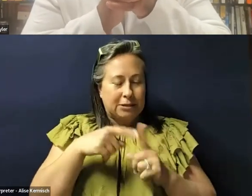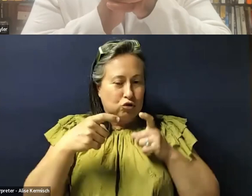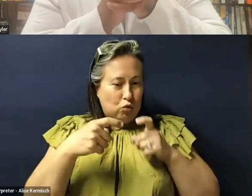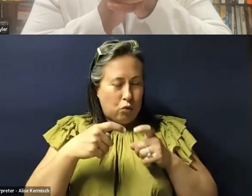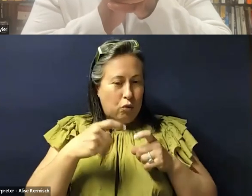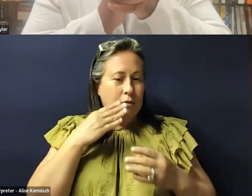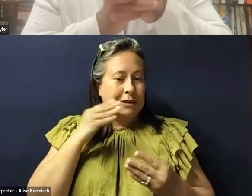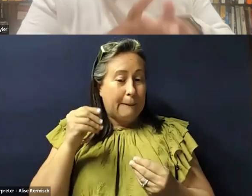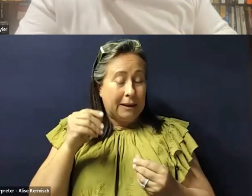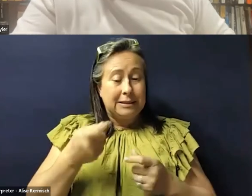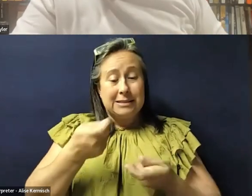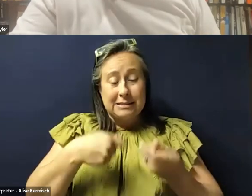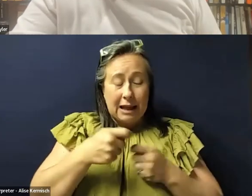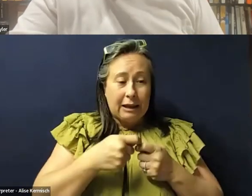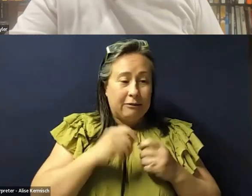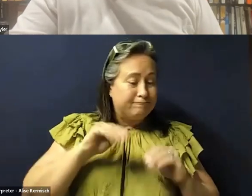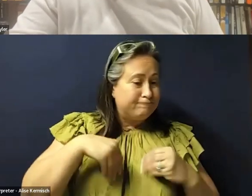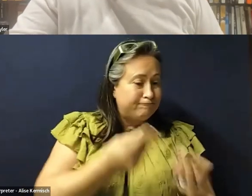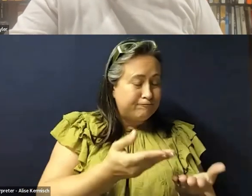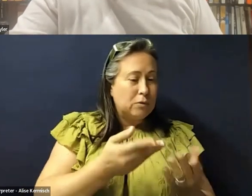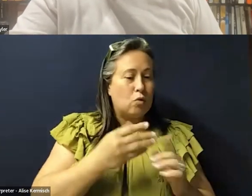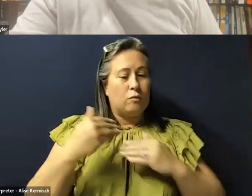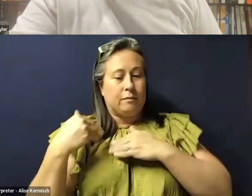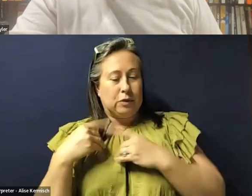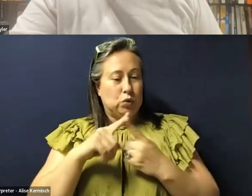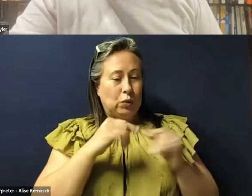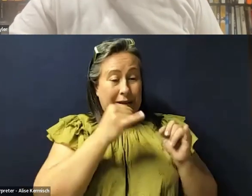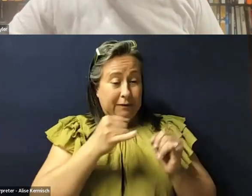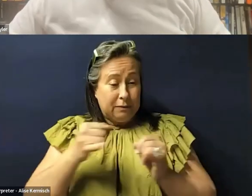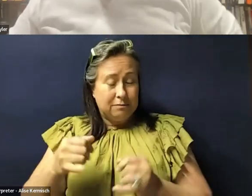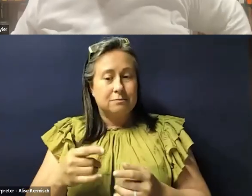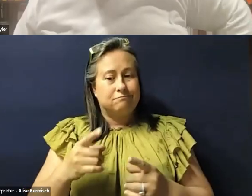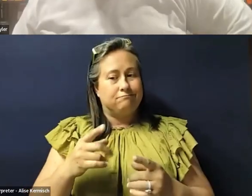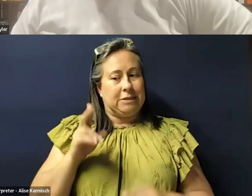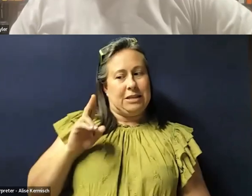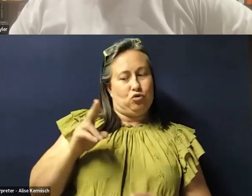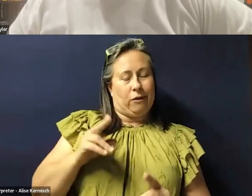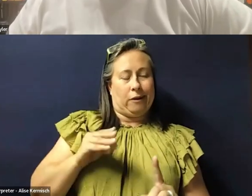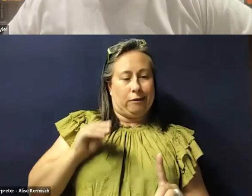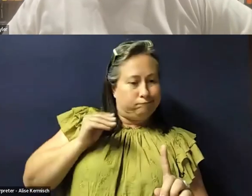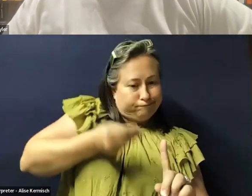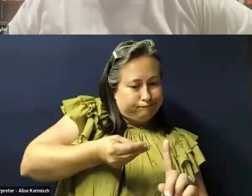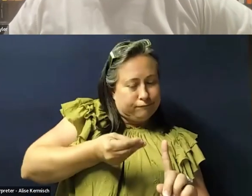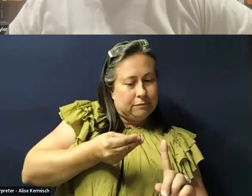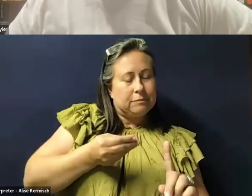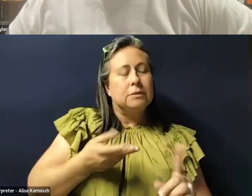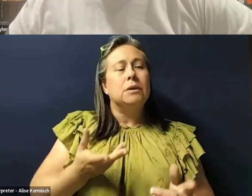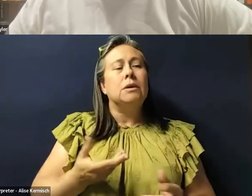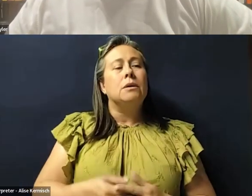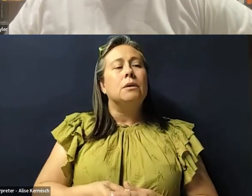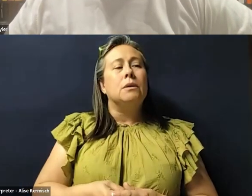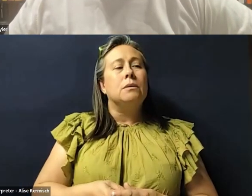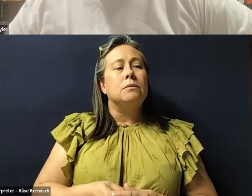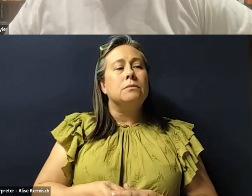rather than placing responsibility upon individuals, um, you know, which is often been historically done. Uh, and, you know,